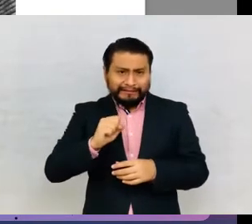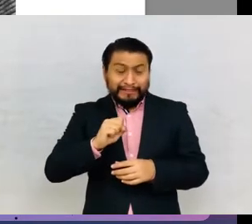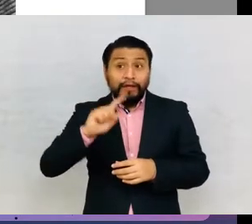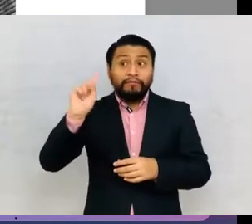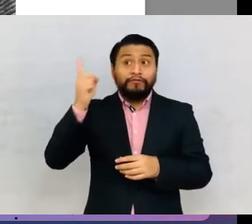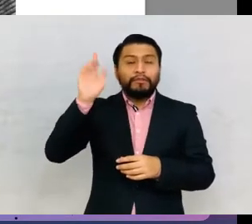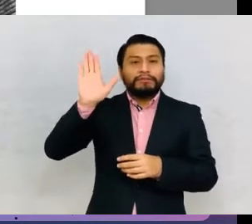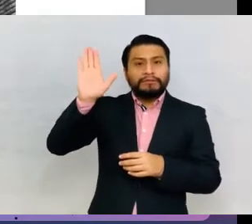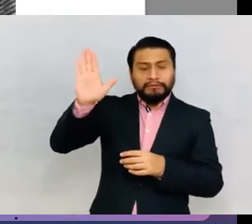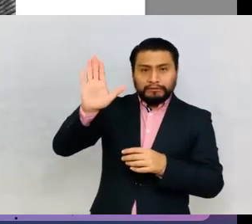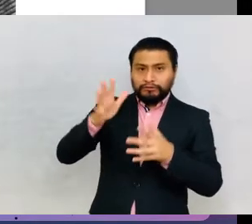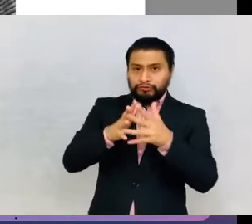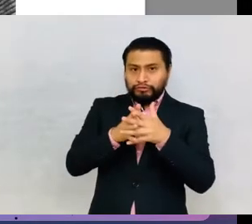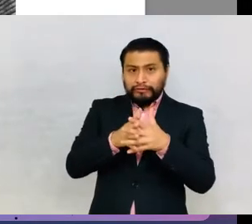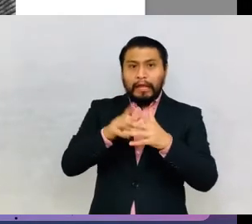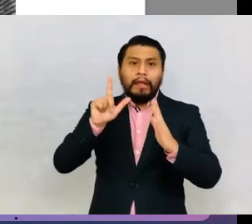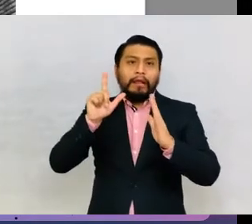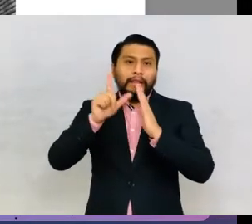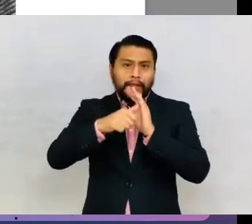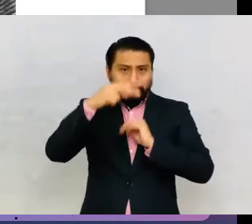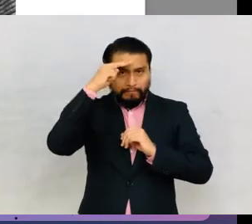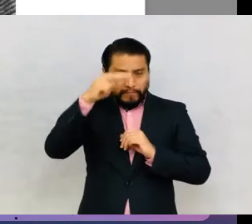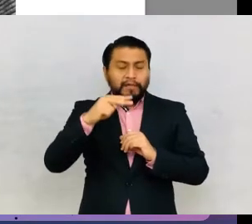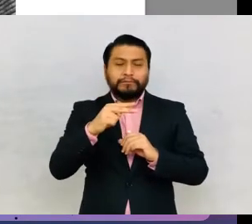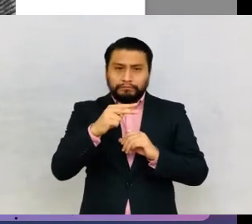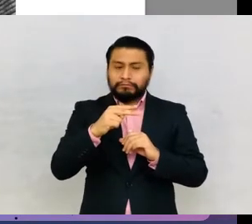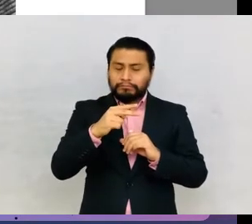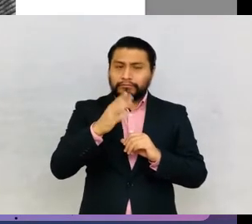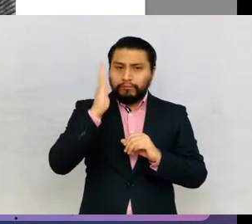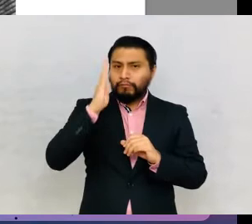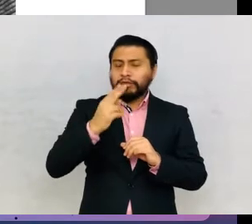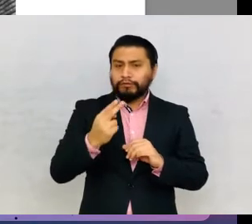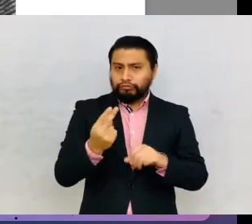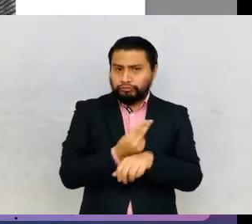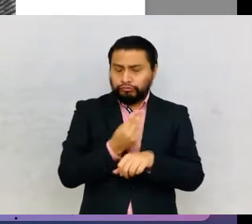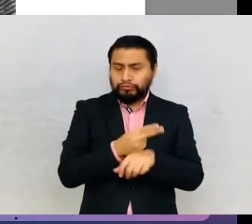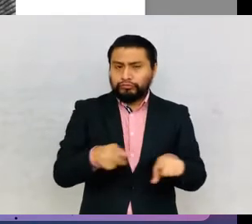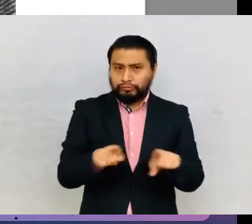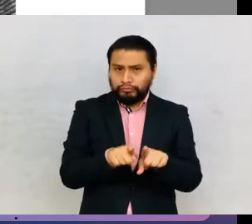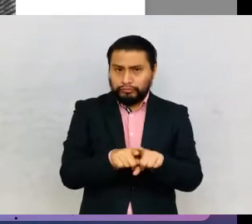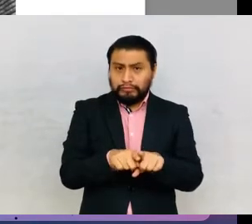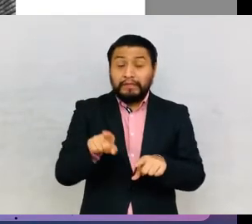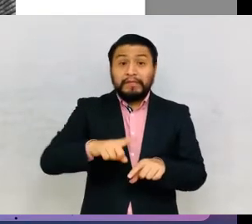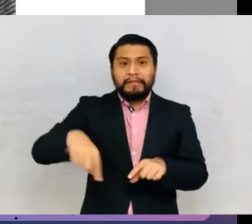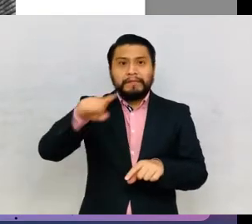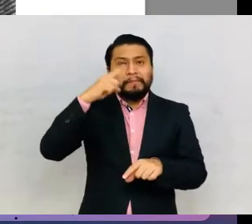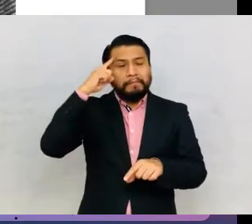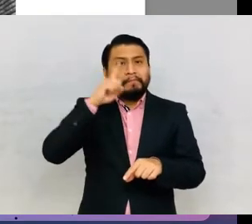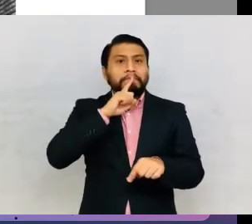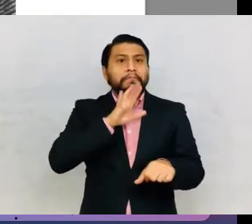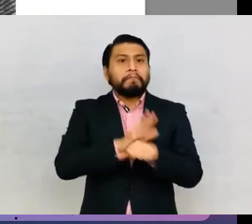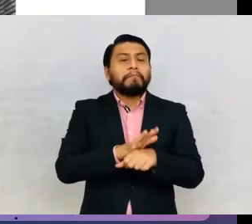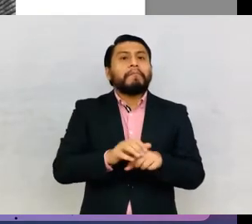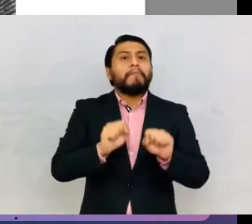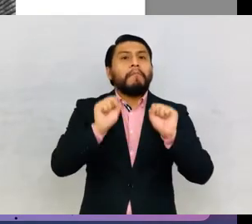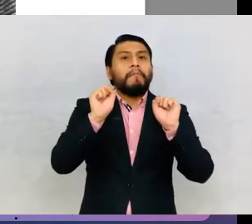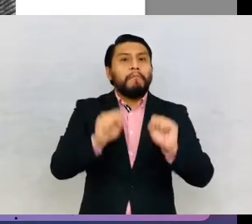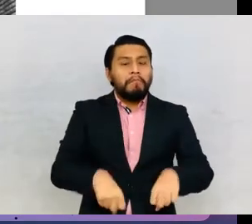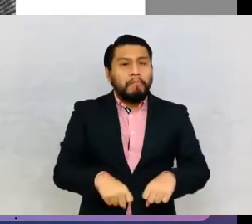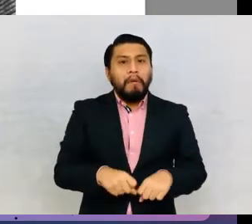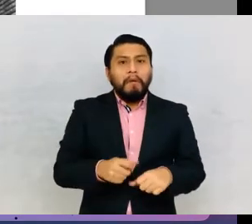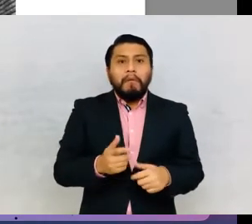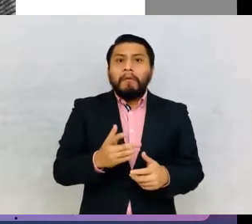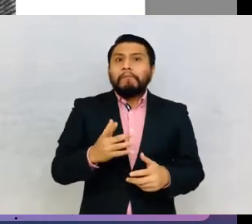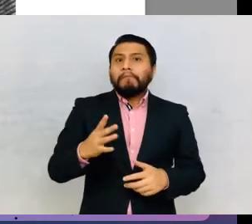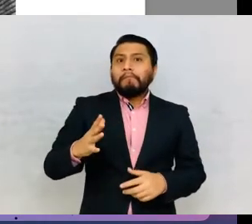first in the United States and then much more timidly in Mexico. They appear with a promise of offering an efficient and